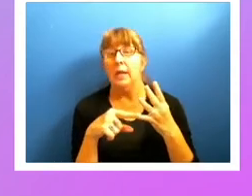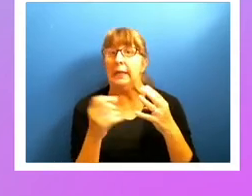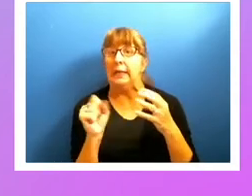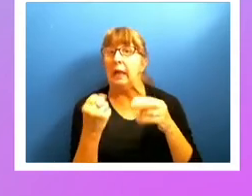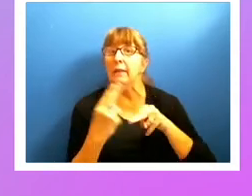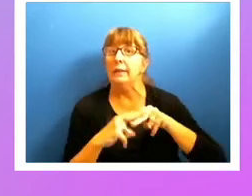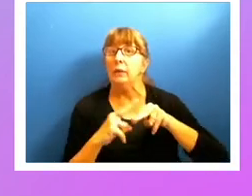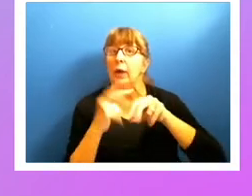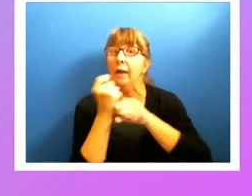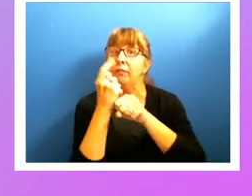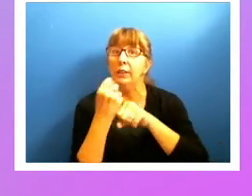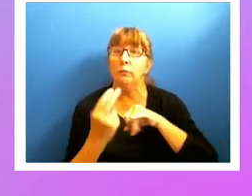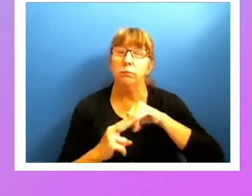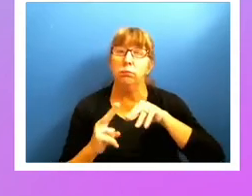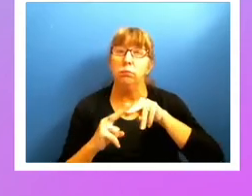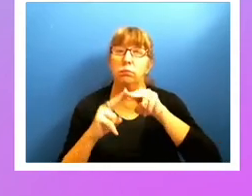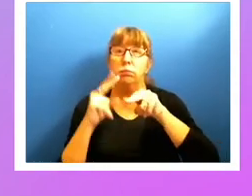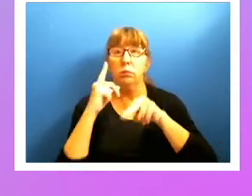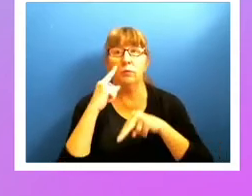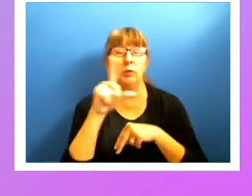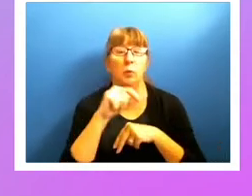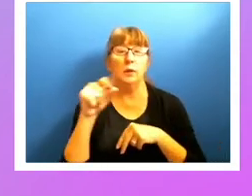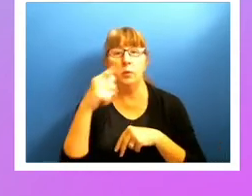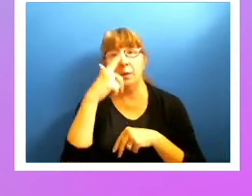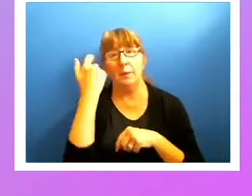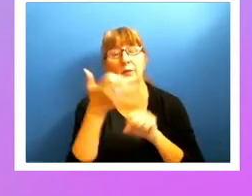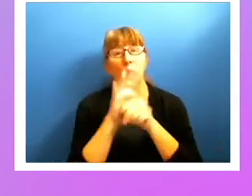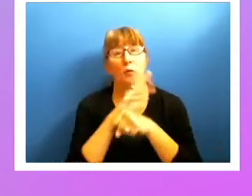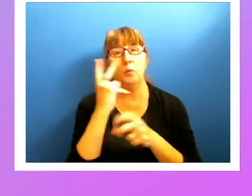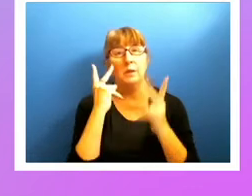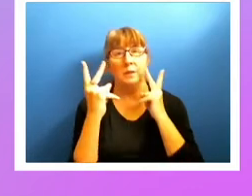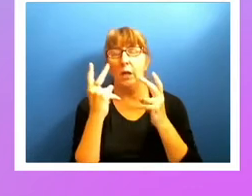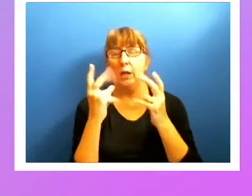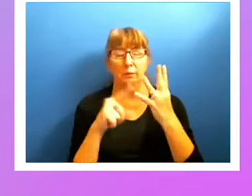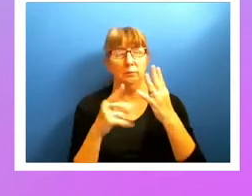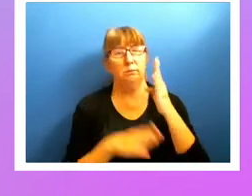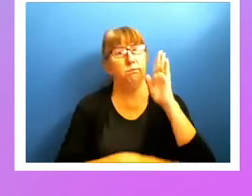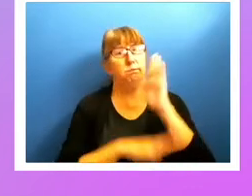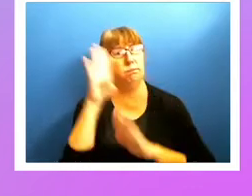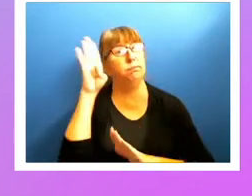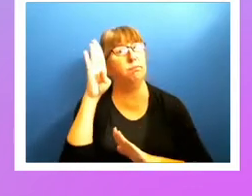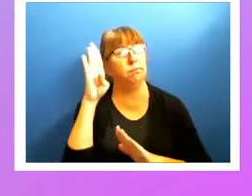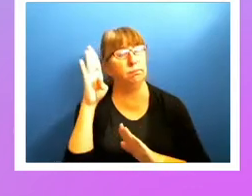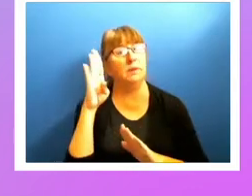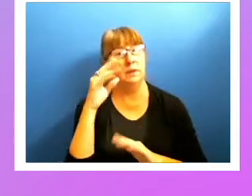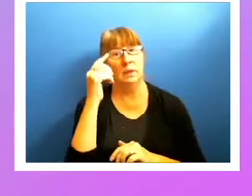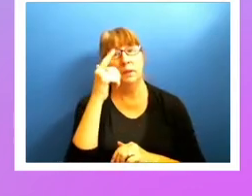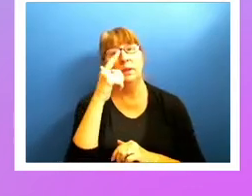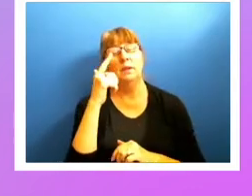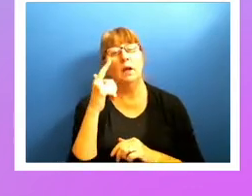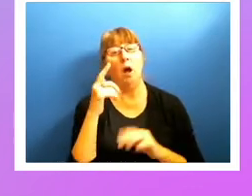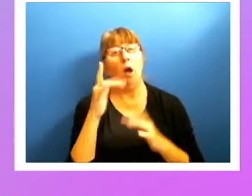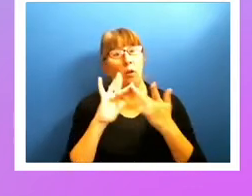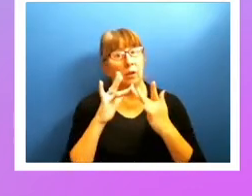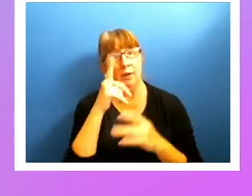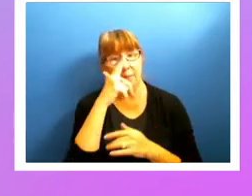And again, for 2020, because of COVID, we saw a huge spike in the amount of activity in these digital storefronts.